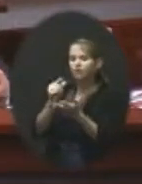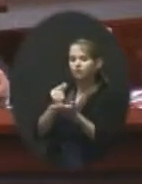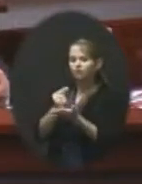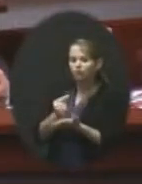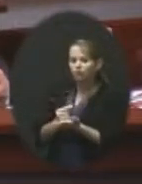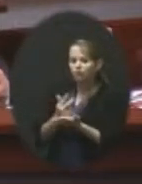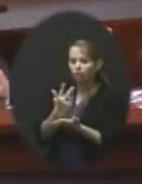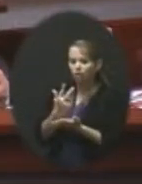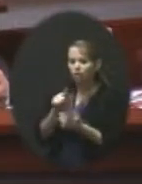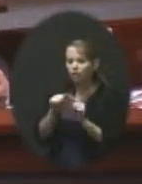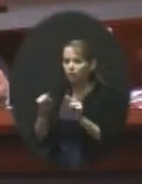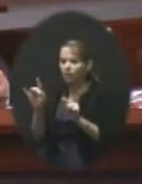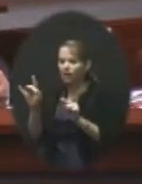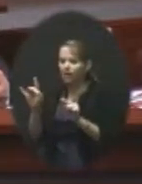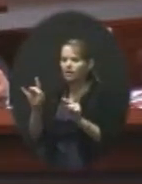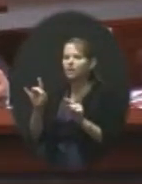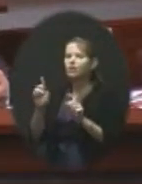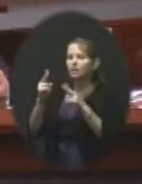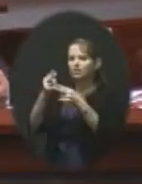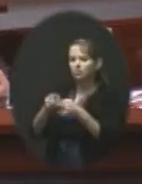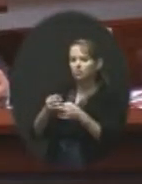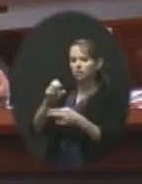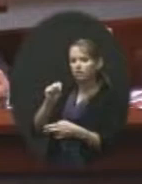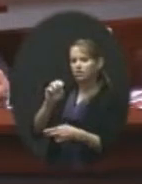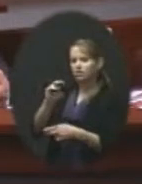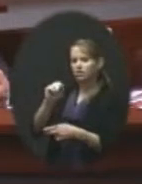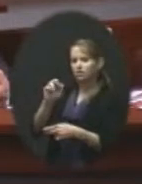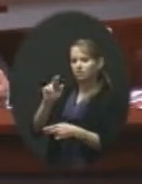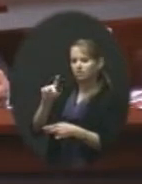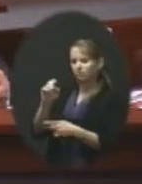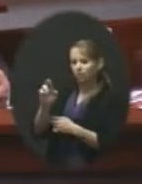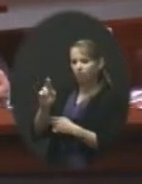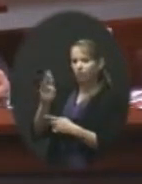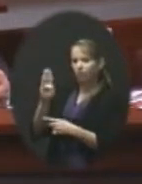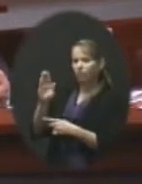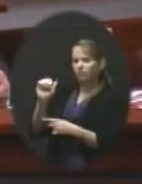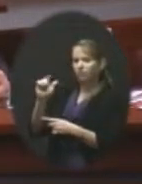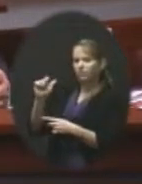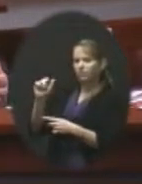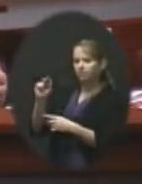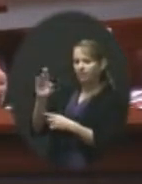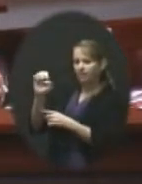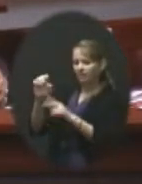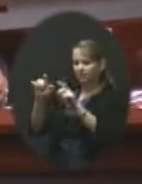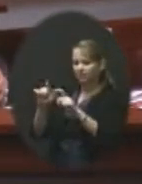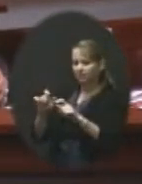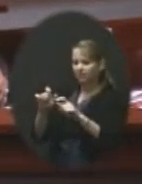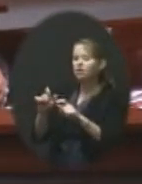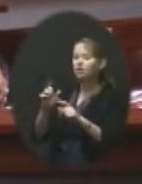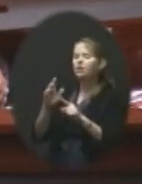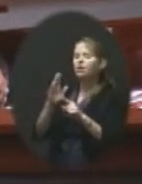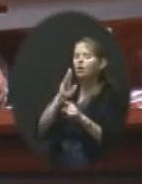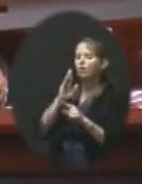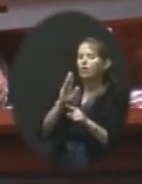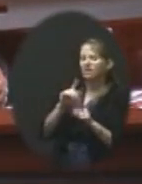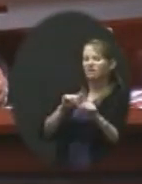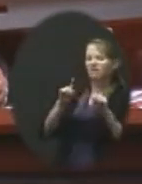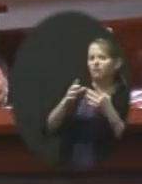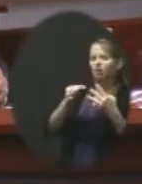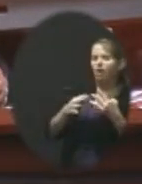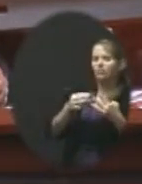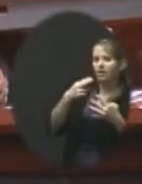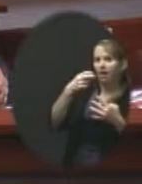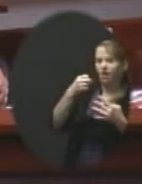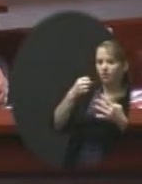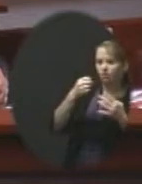be the smarter balance test. And so that's something that we would have to take. There will be some options, it looks like, at the high school level, and that can be on a student